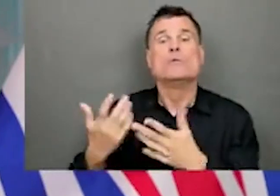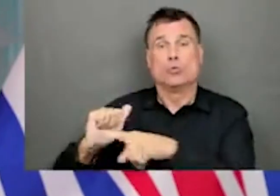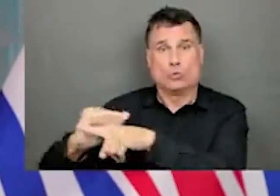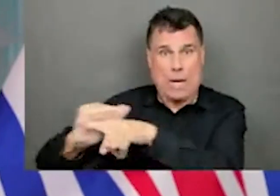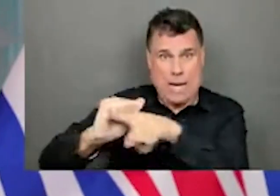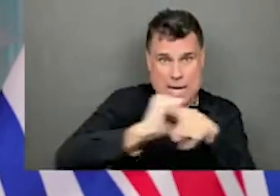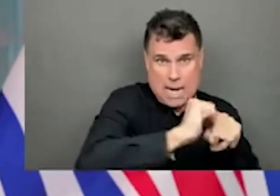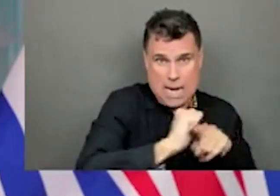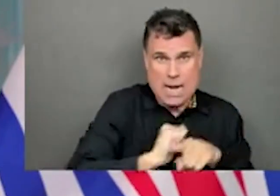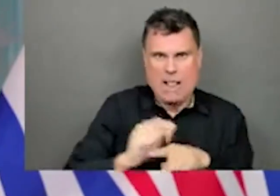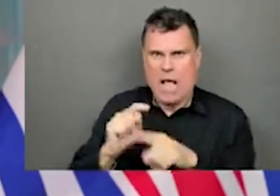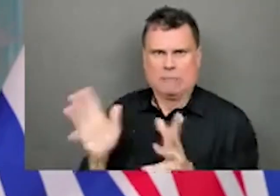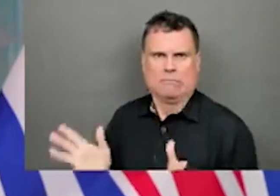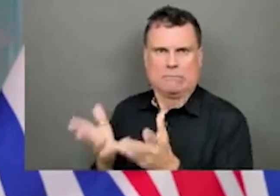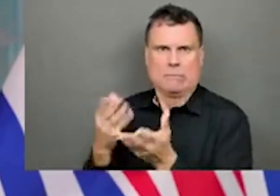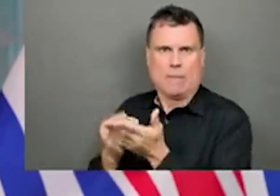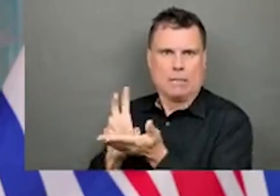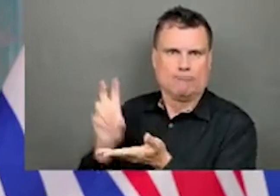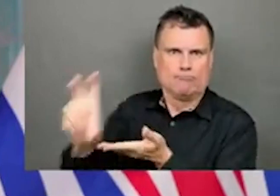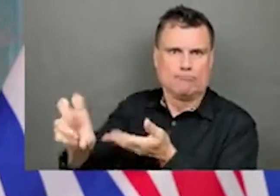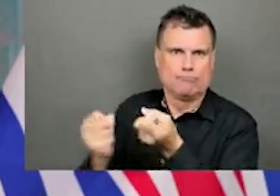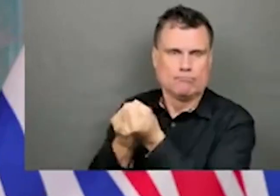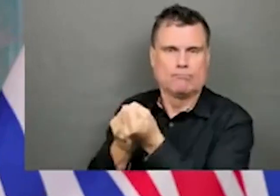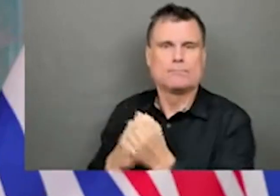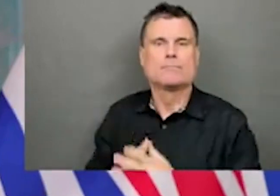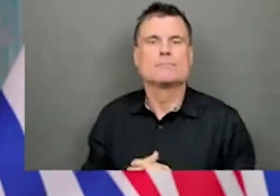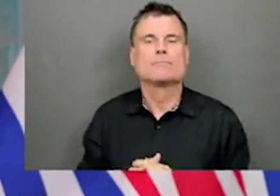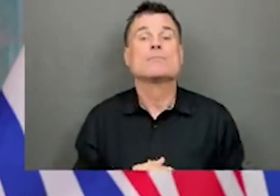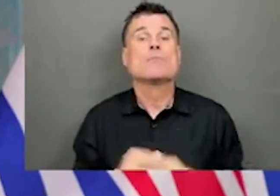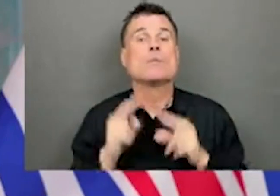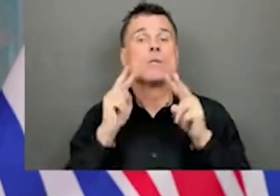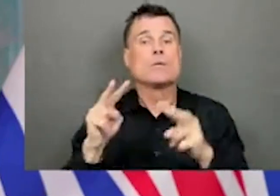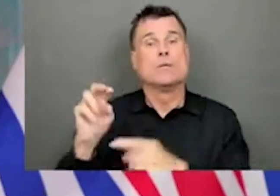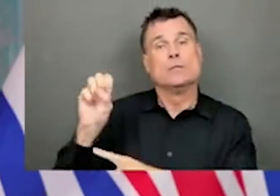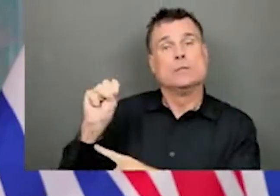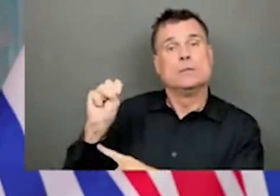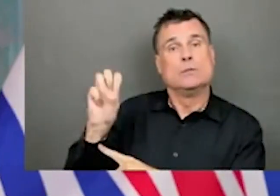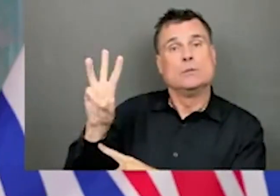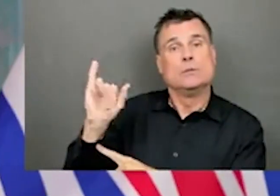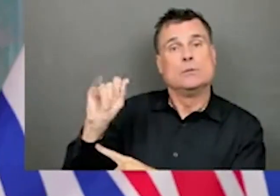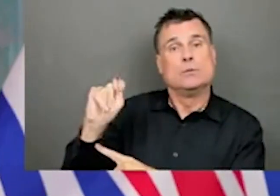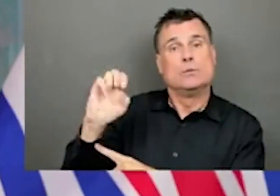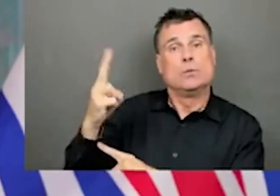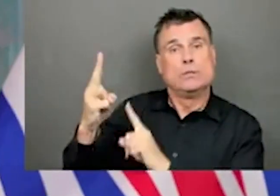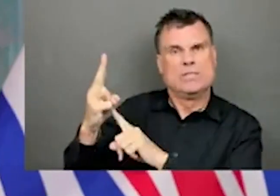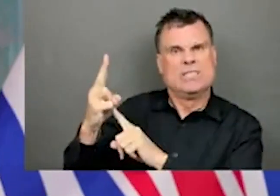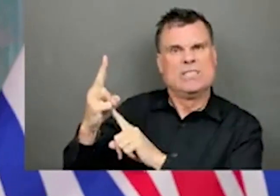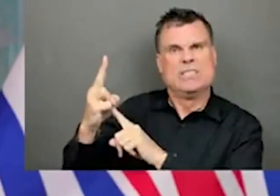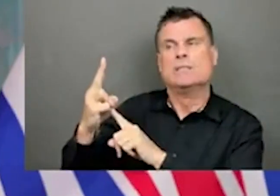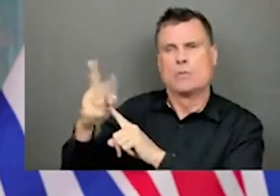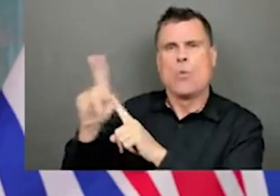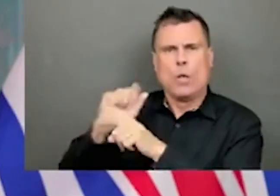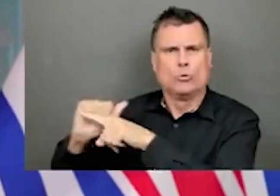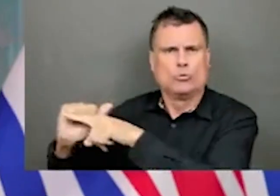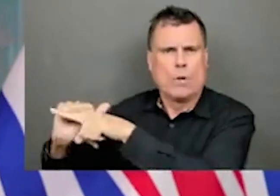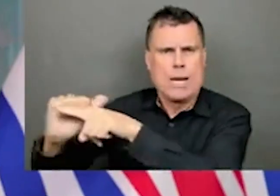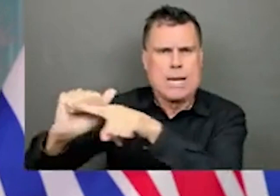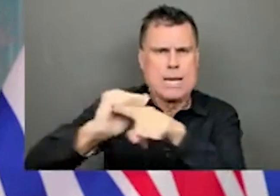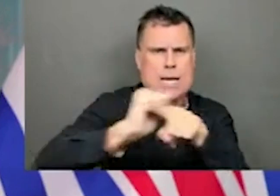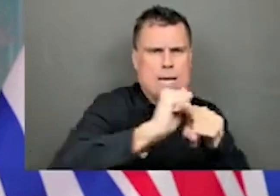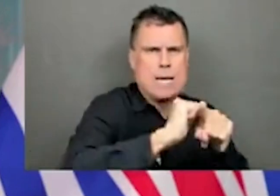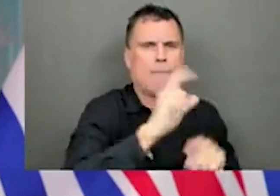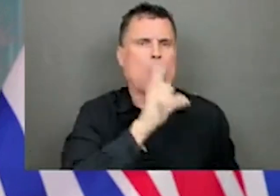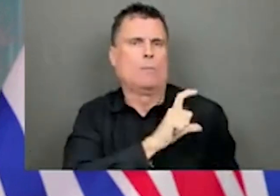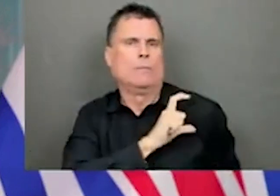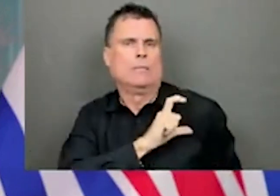protection service officers will be the responsibility of SWITCH-BC, which is renewing and strengthening the provincial violence prevention curriculum.